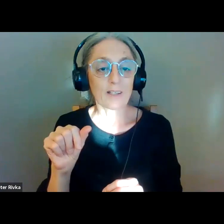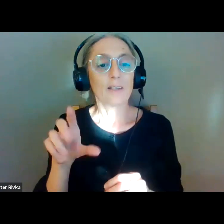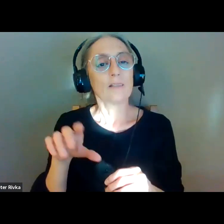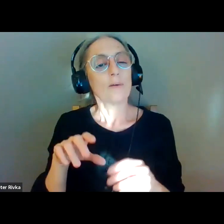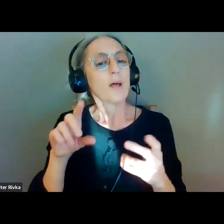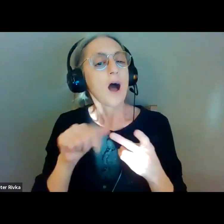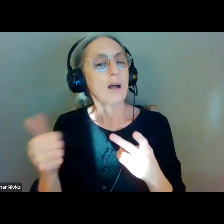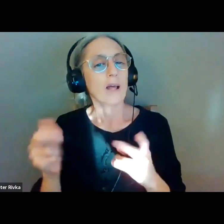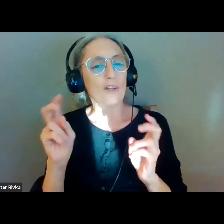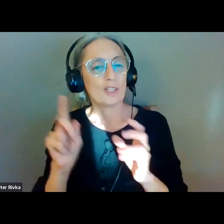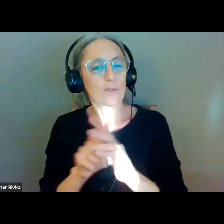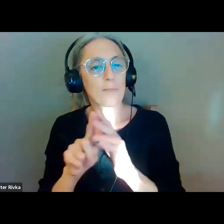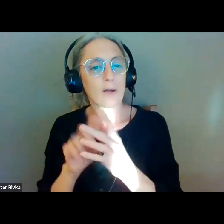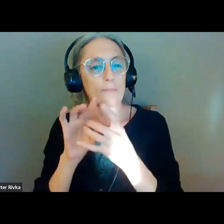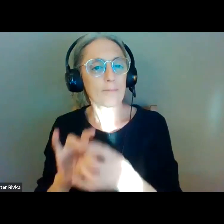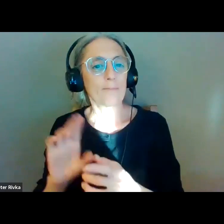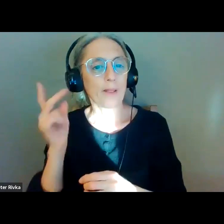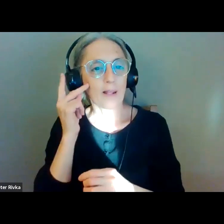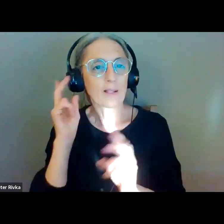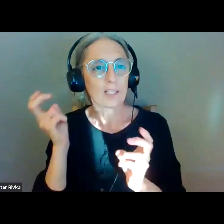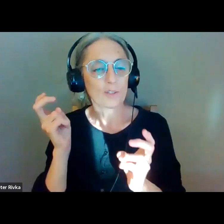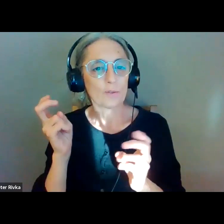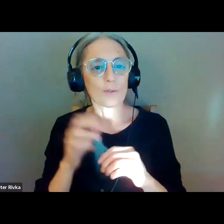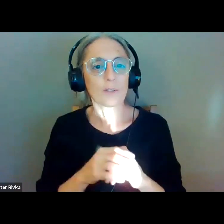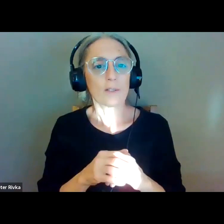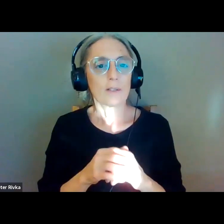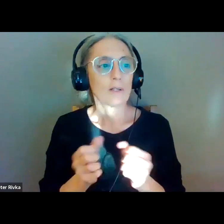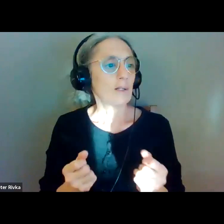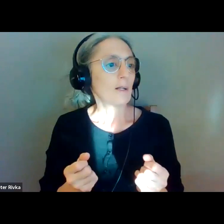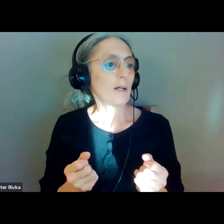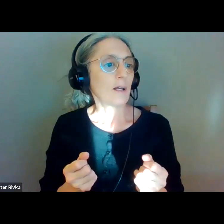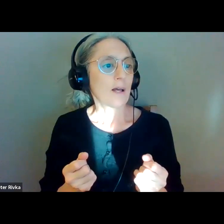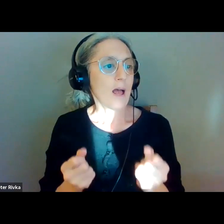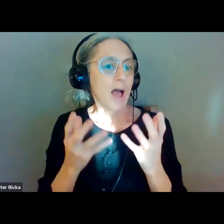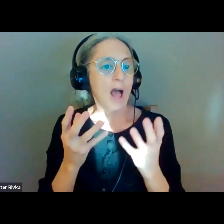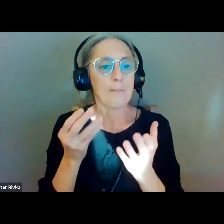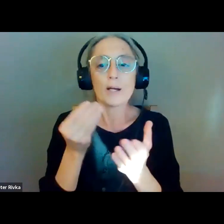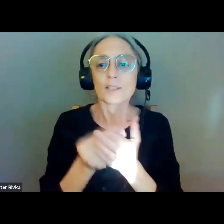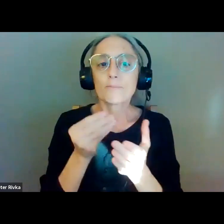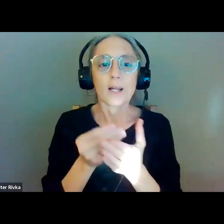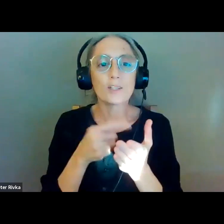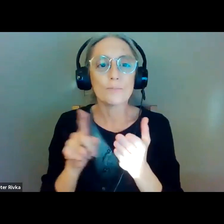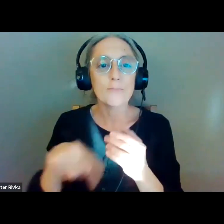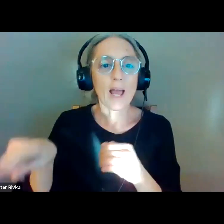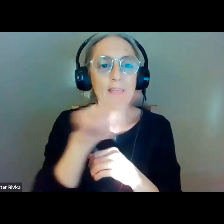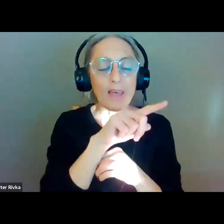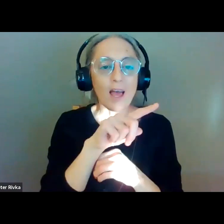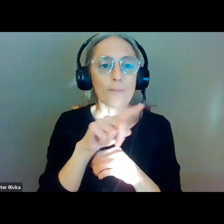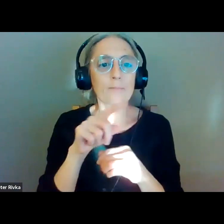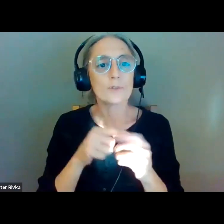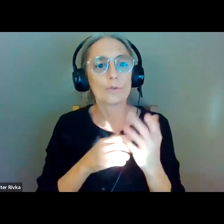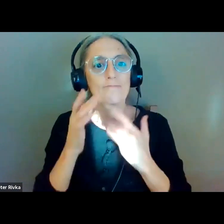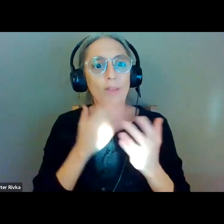a lot about right now is um how much money to pay people how much money to give them to get them through the pandemic if you can't work